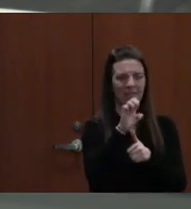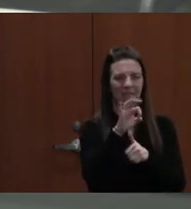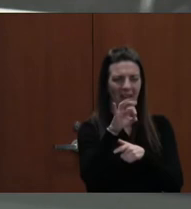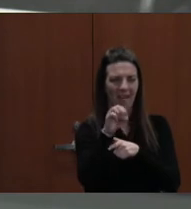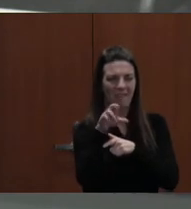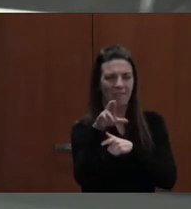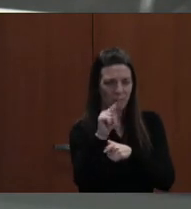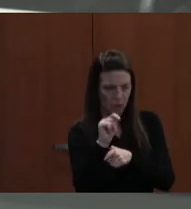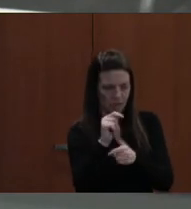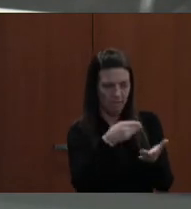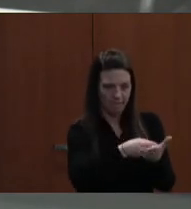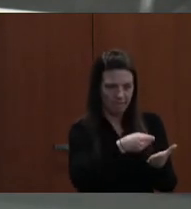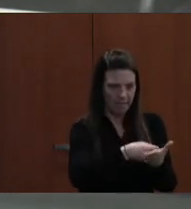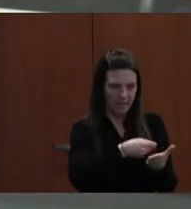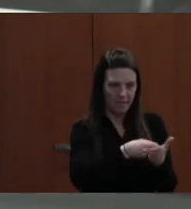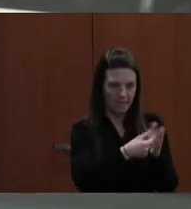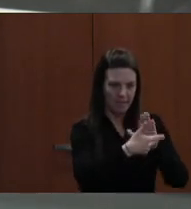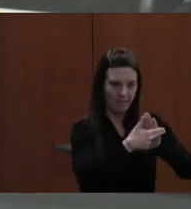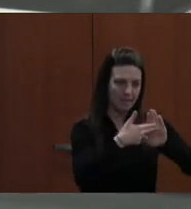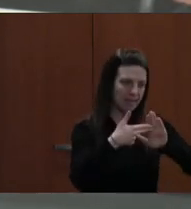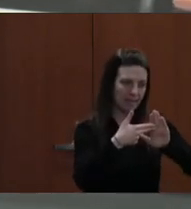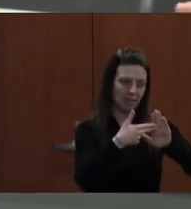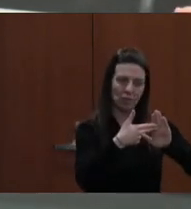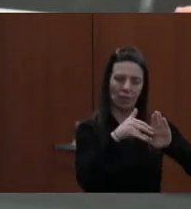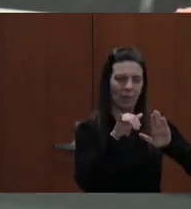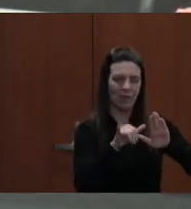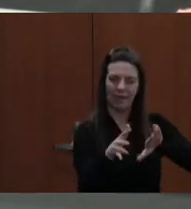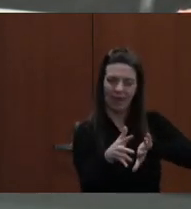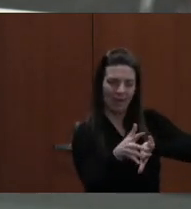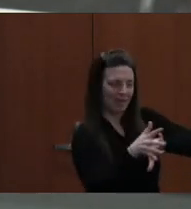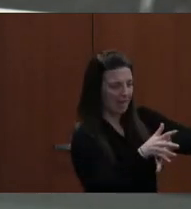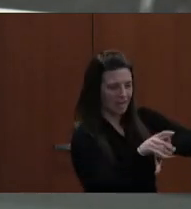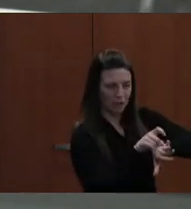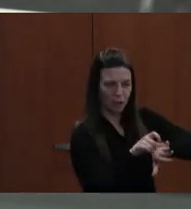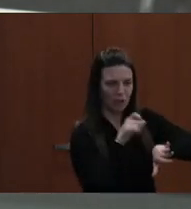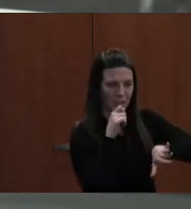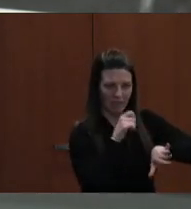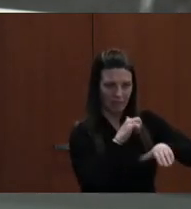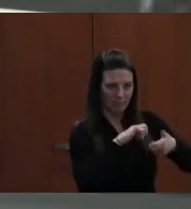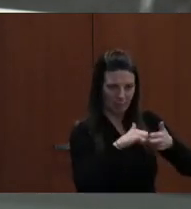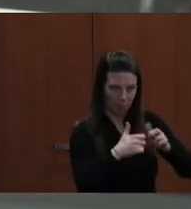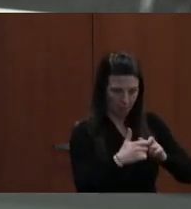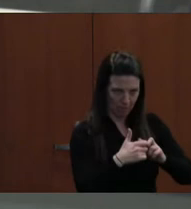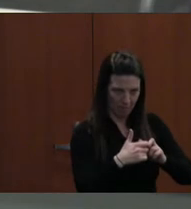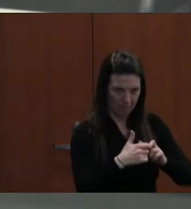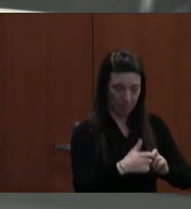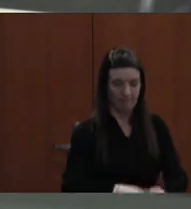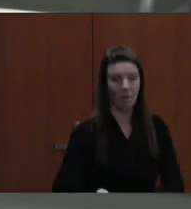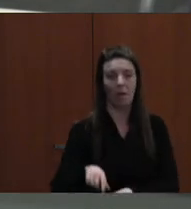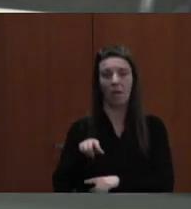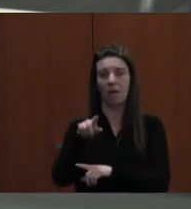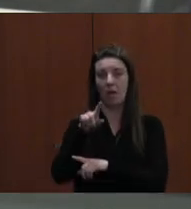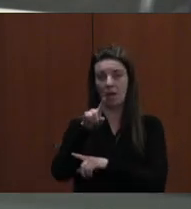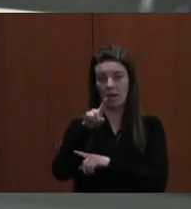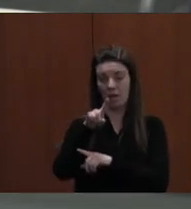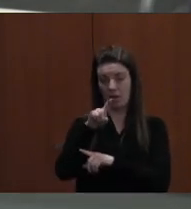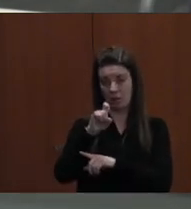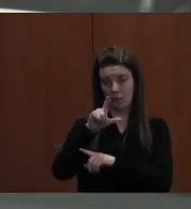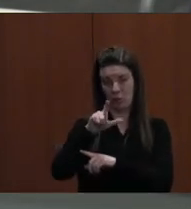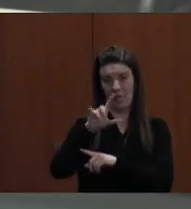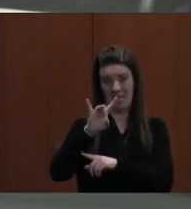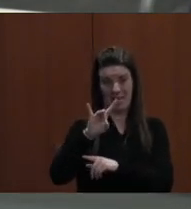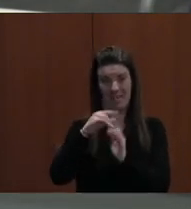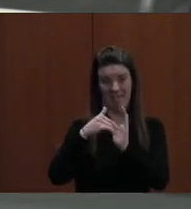AMOUNT SHOULD NOT, THAT LINE ITEM SHOULD NOT BE AN ISSUE. THE 120, I'LL CALL IT 128,000